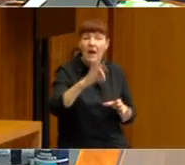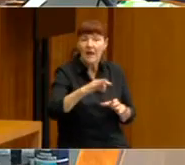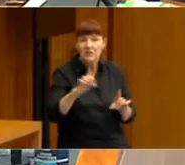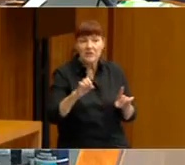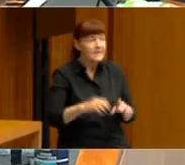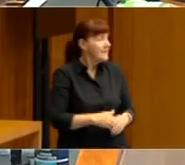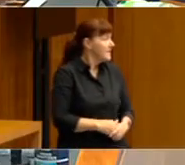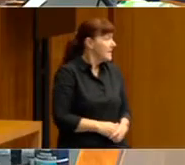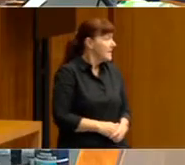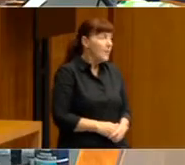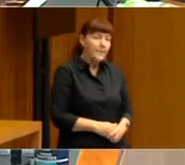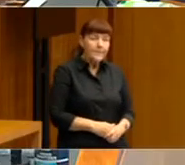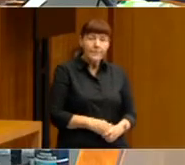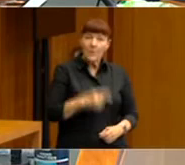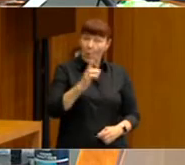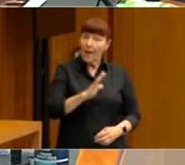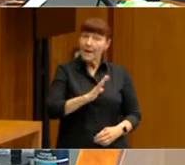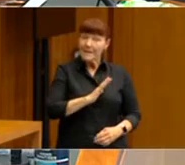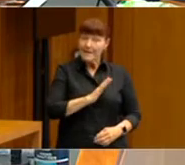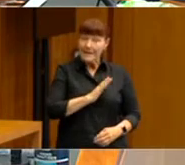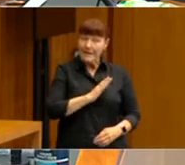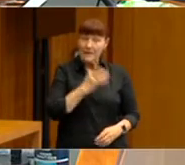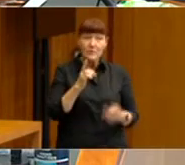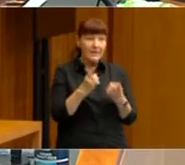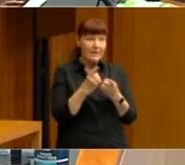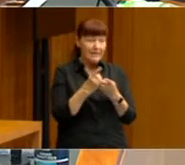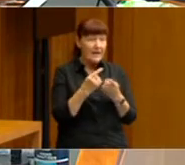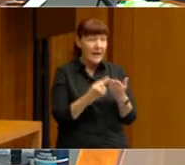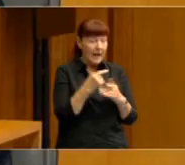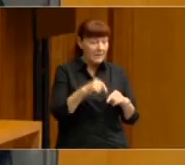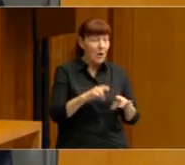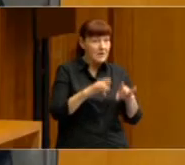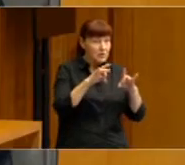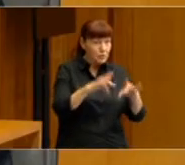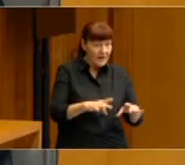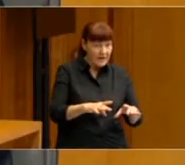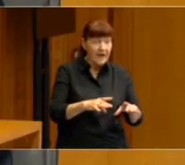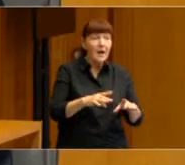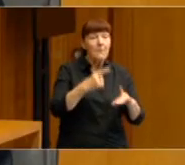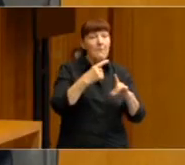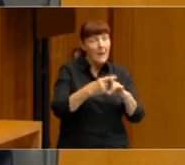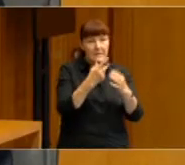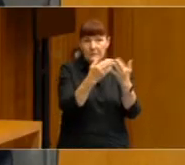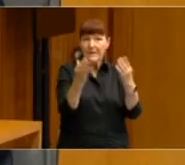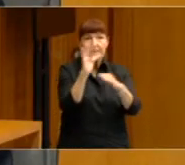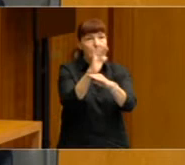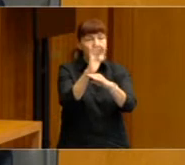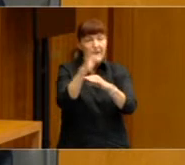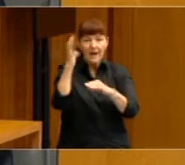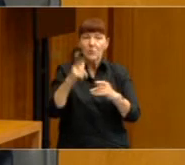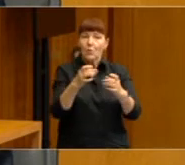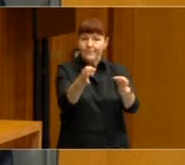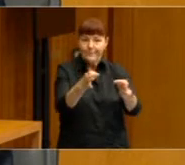Yeah, one of the interesting things that's happened, not just in Australia, but in a wide range of other countries is early voting.